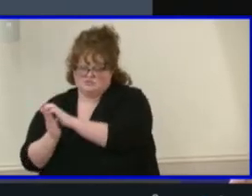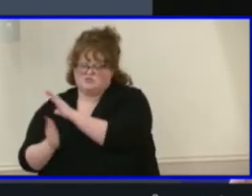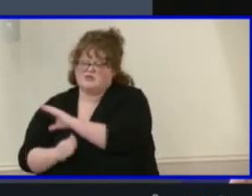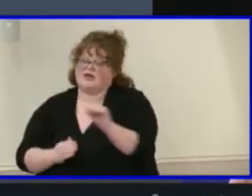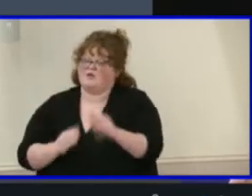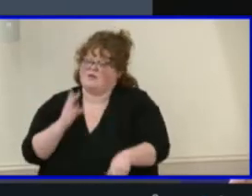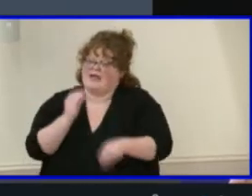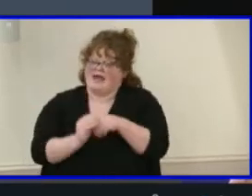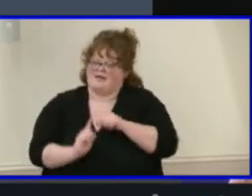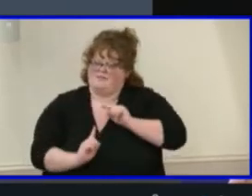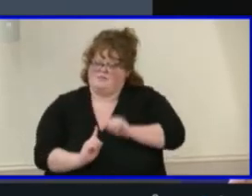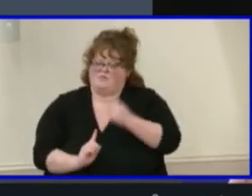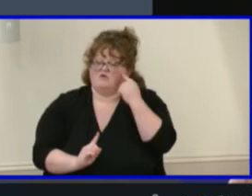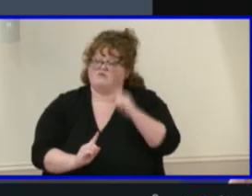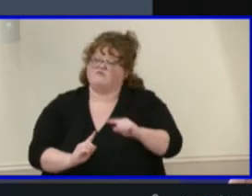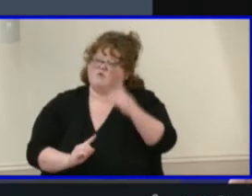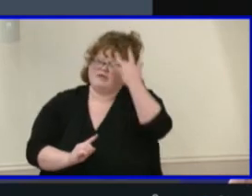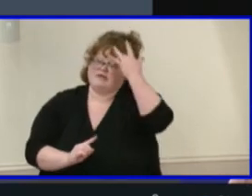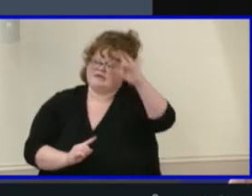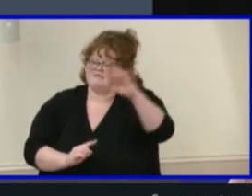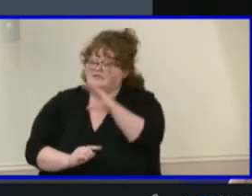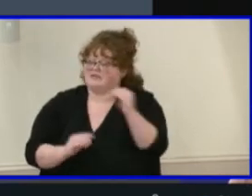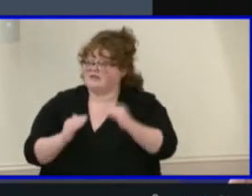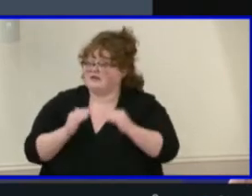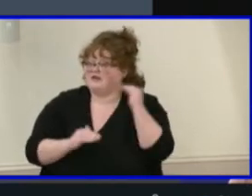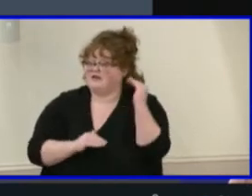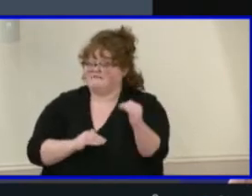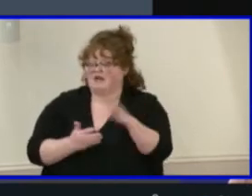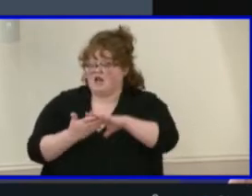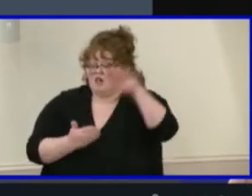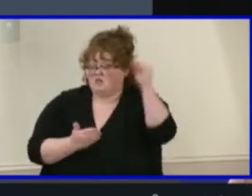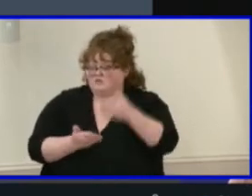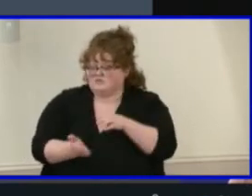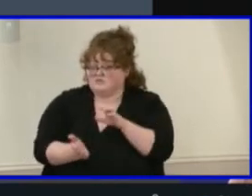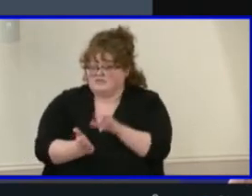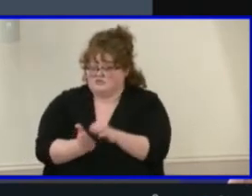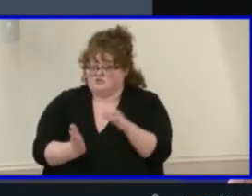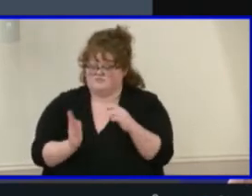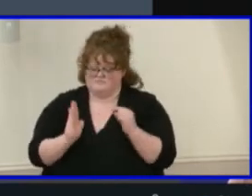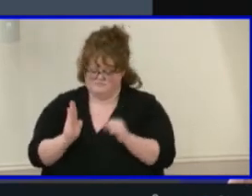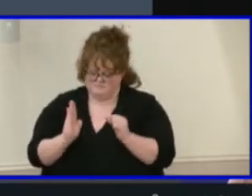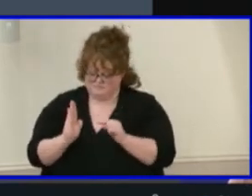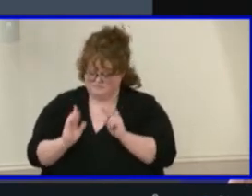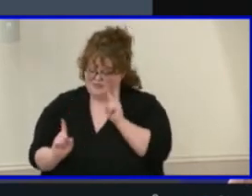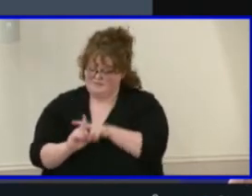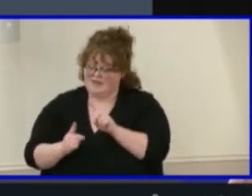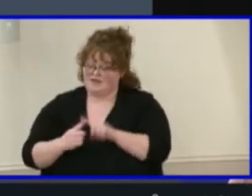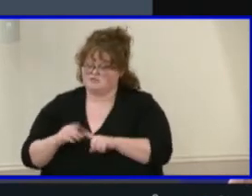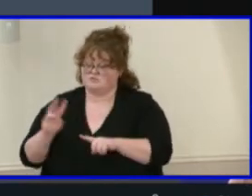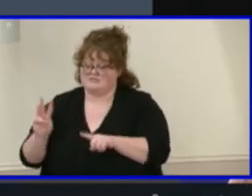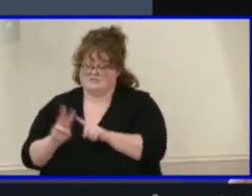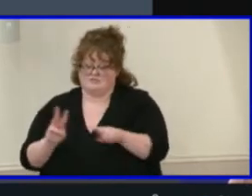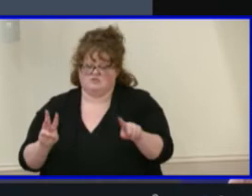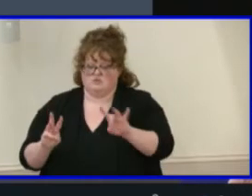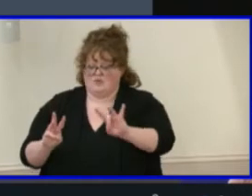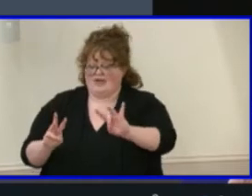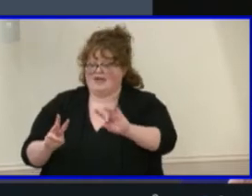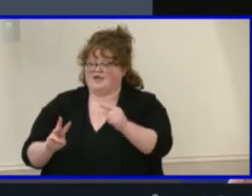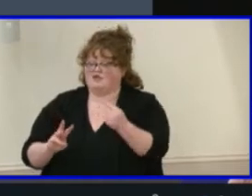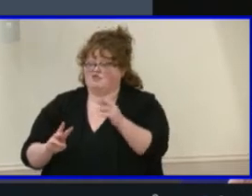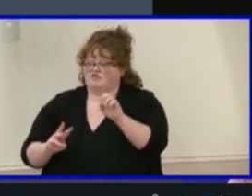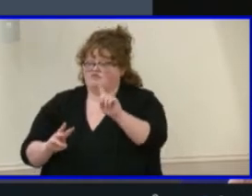gifted and advanced learner section applicable to grades six through eight to include the international